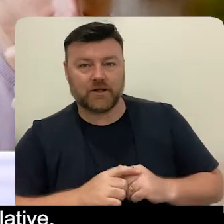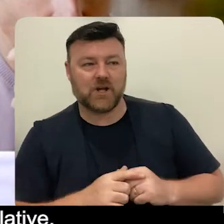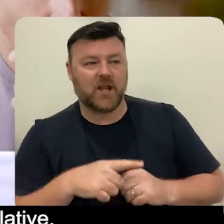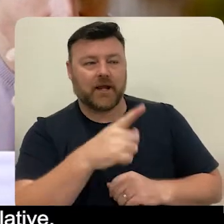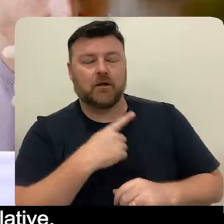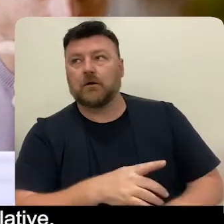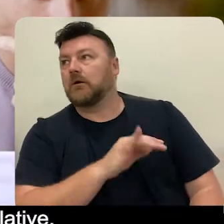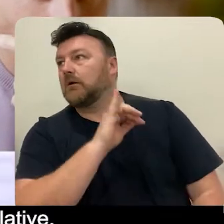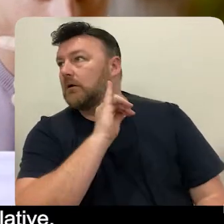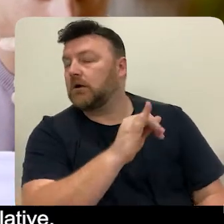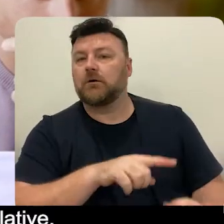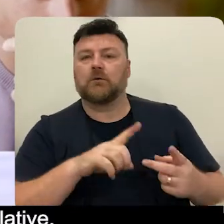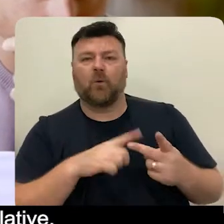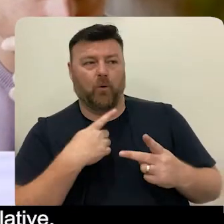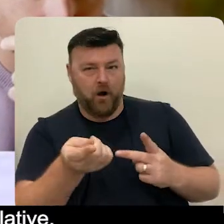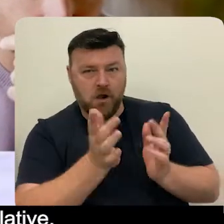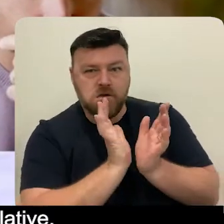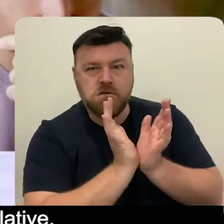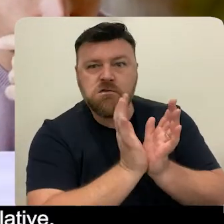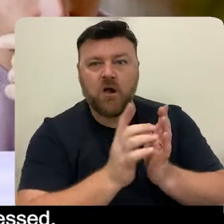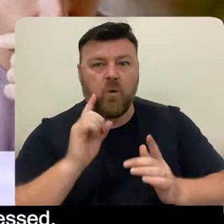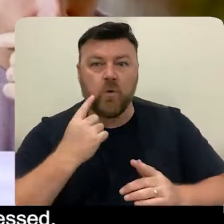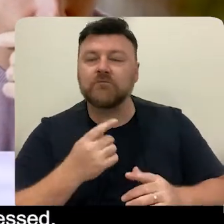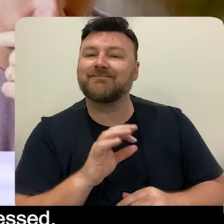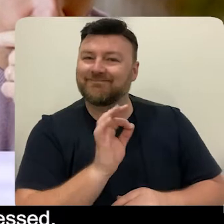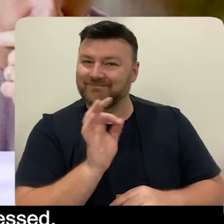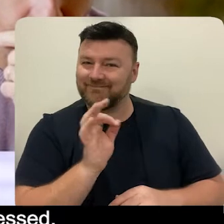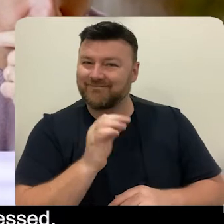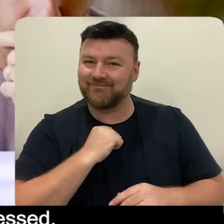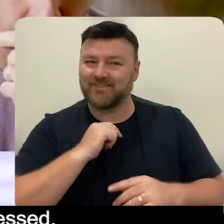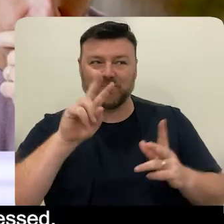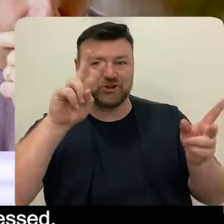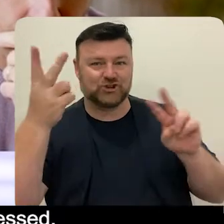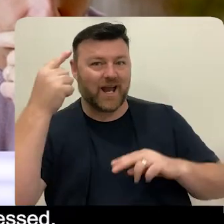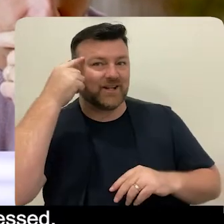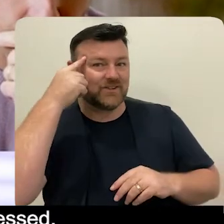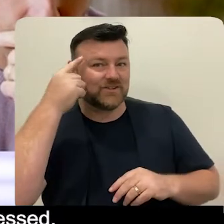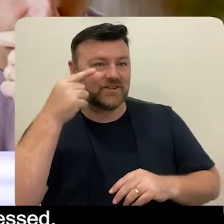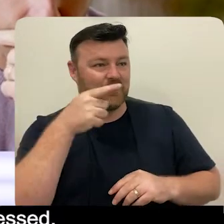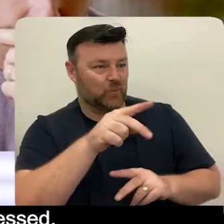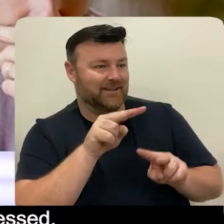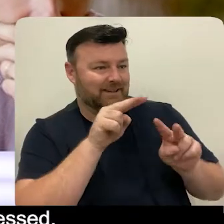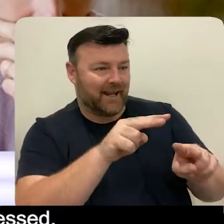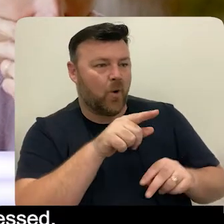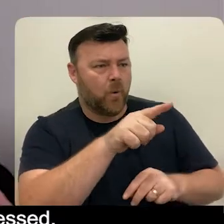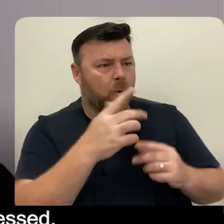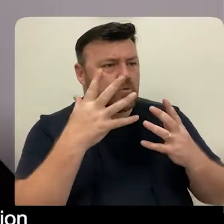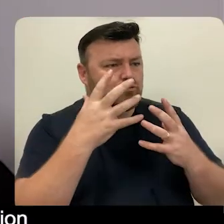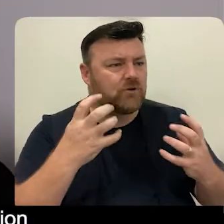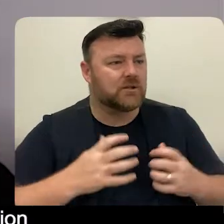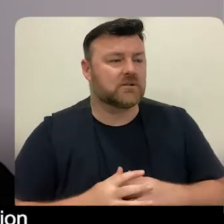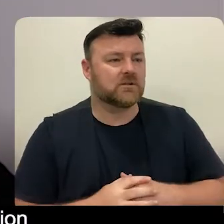splitting or being manipulative. What they then see is a person who is very distressed.